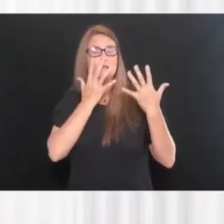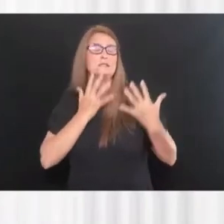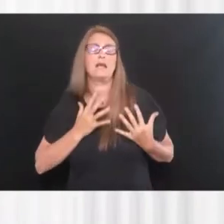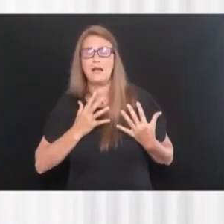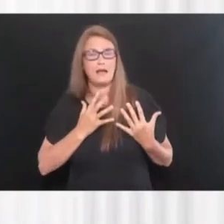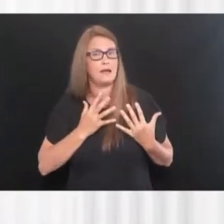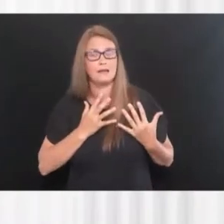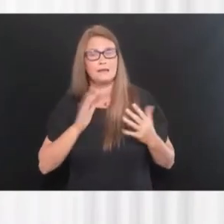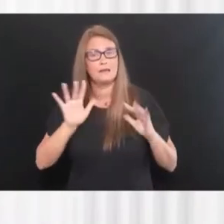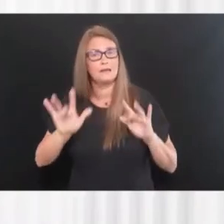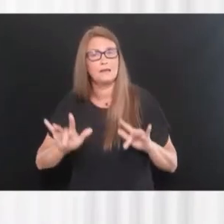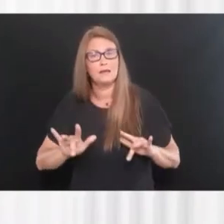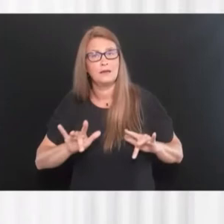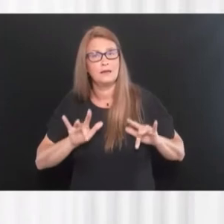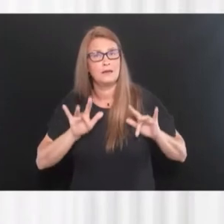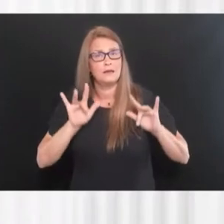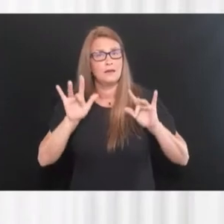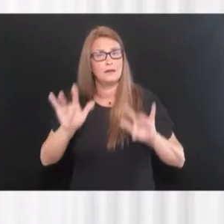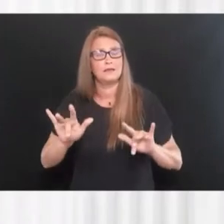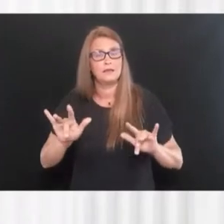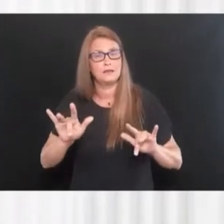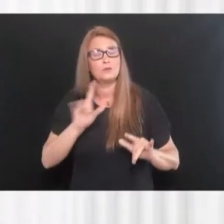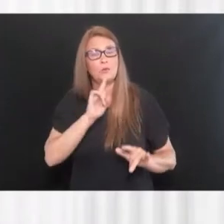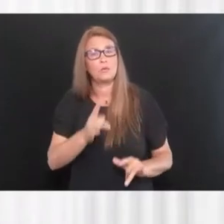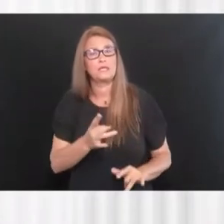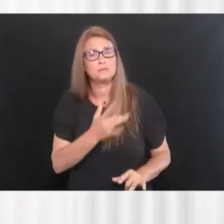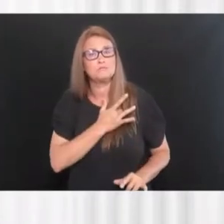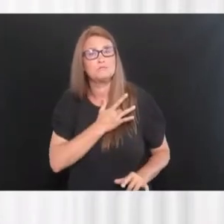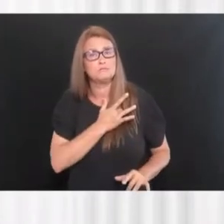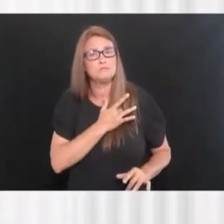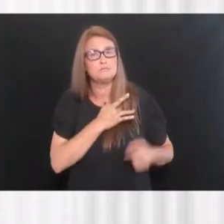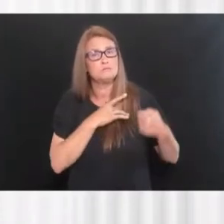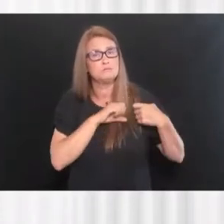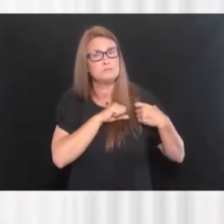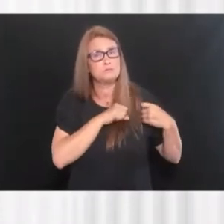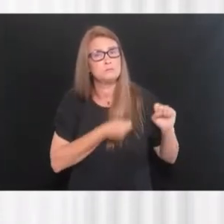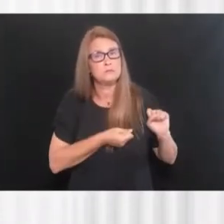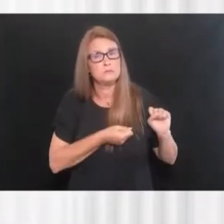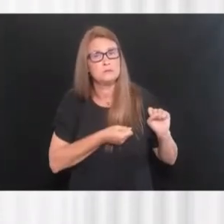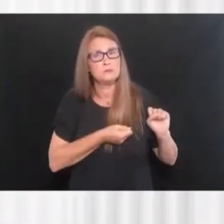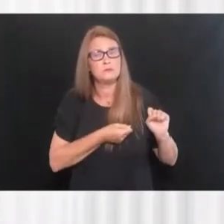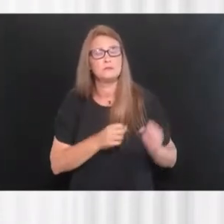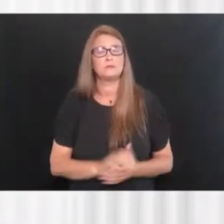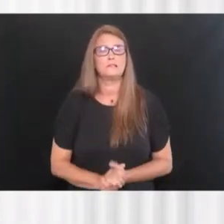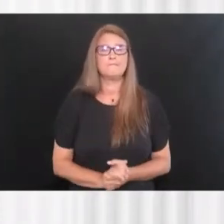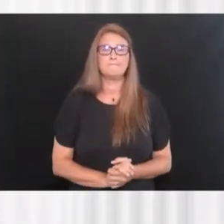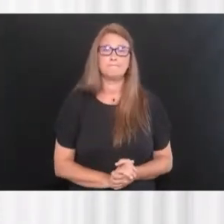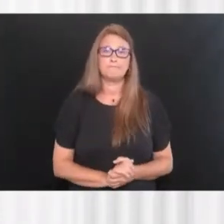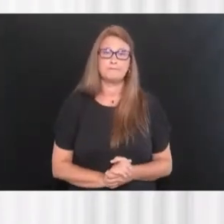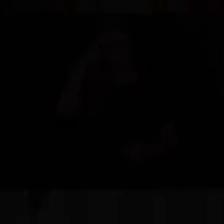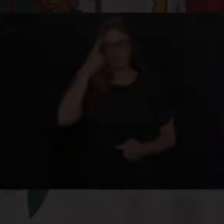individuals, um, has a toll and, uh, keep, keep them in your thoughts and prayers also.